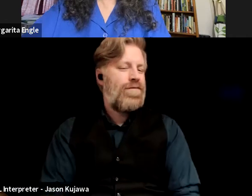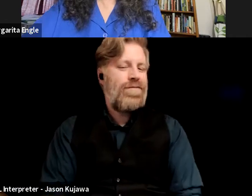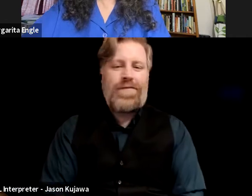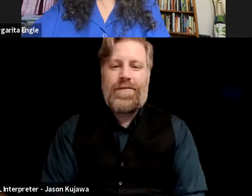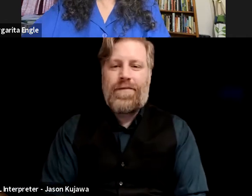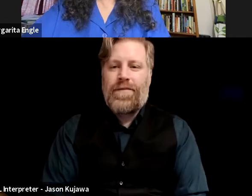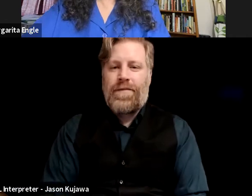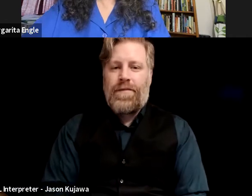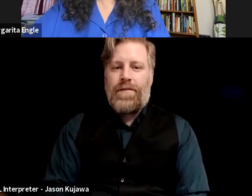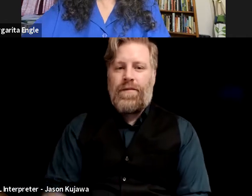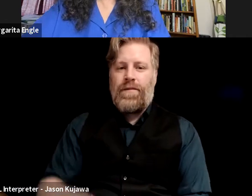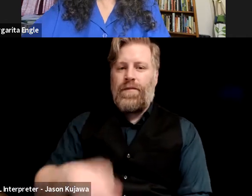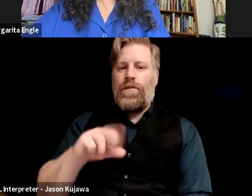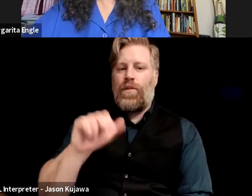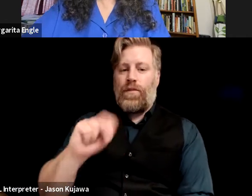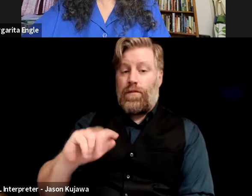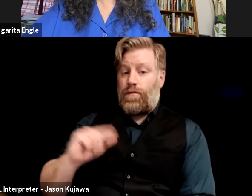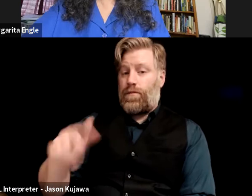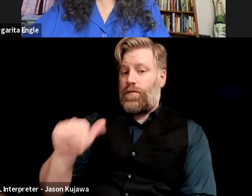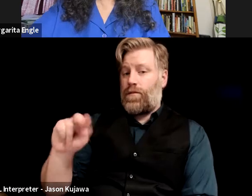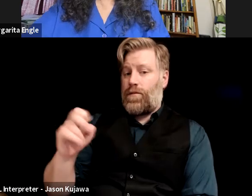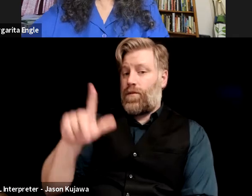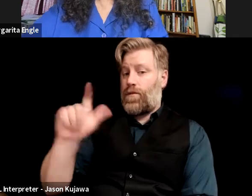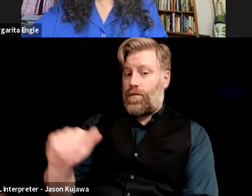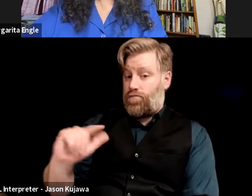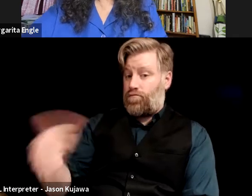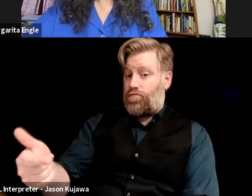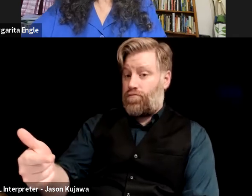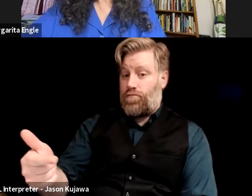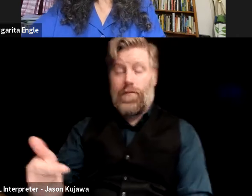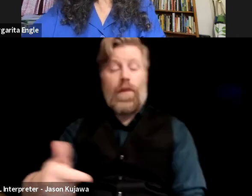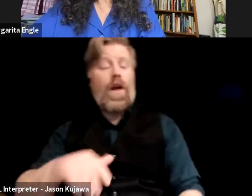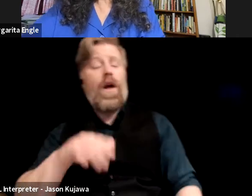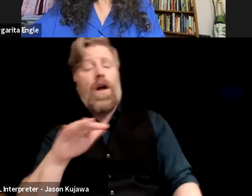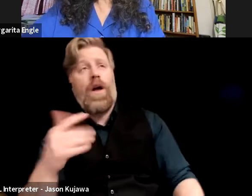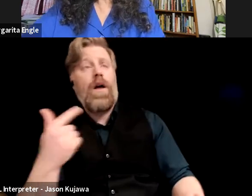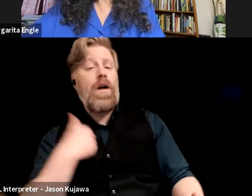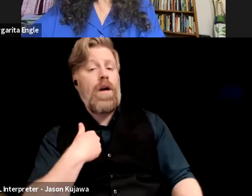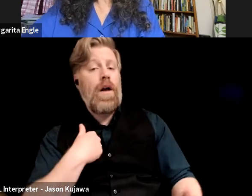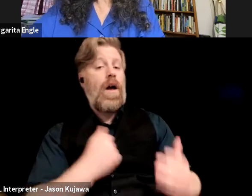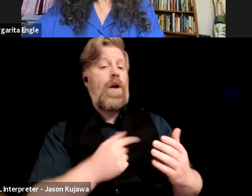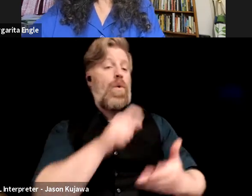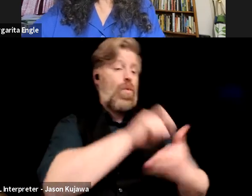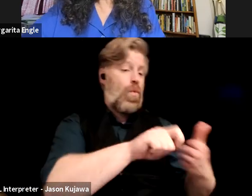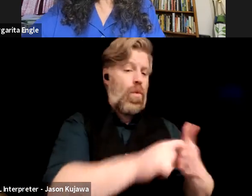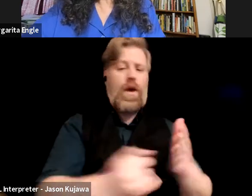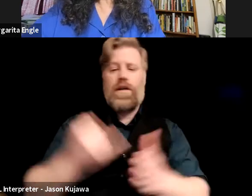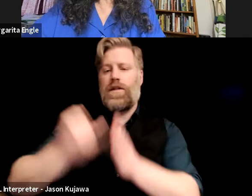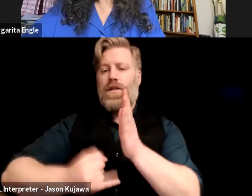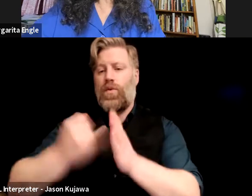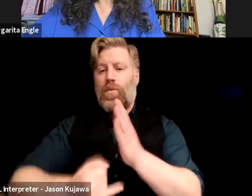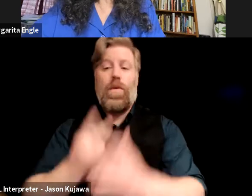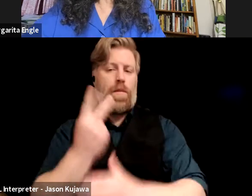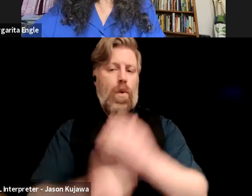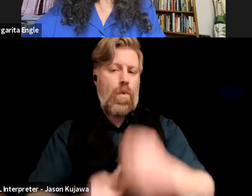And, uh, Angela, um, well, I am both illustrate and write. So when